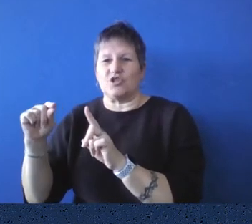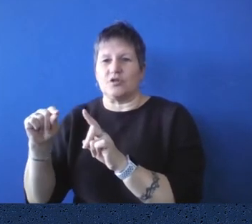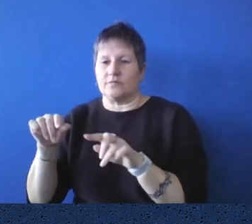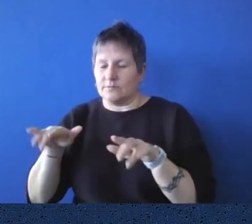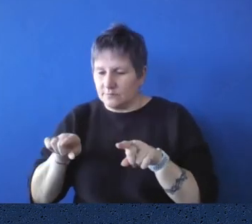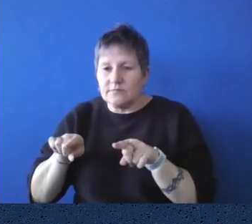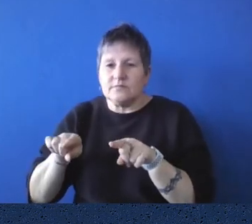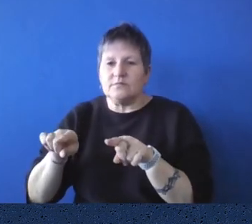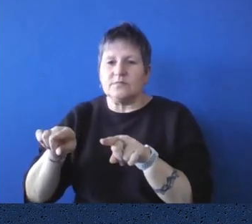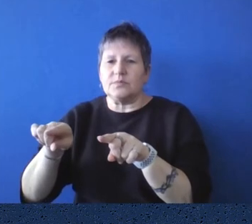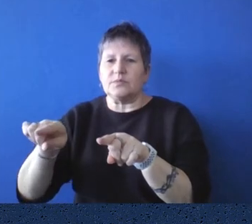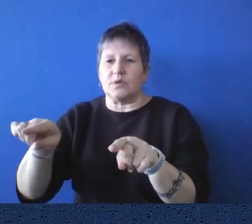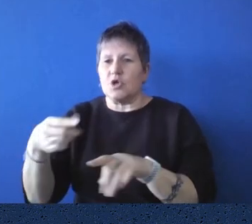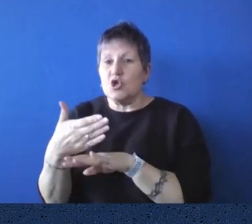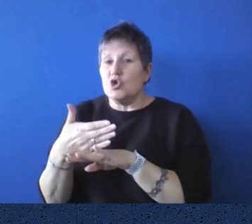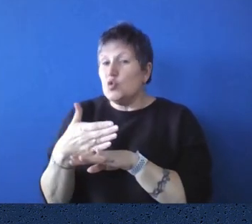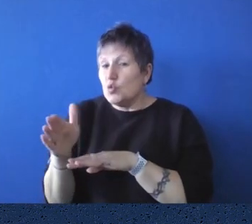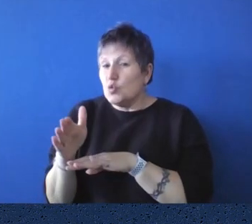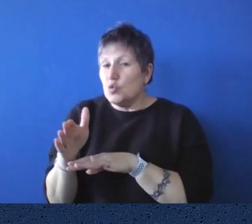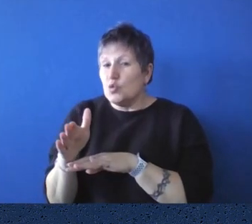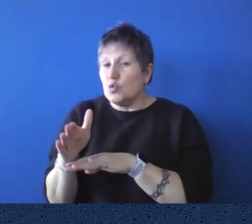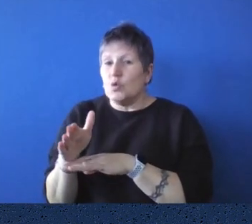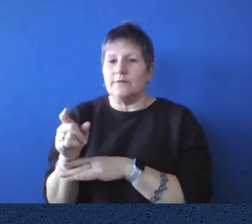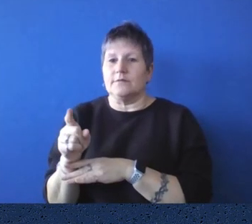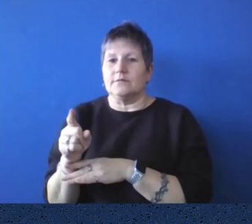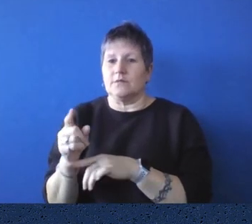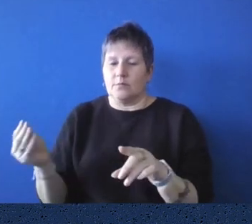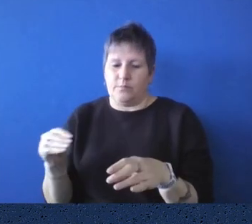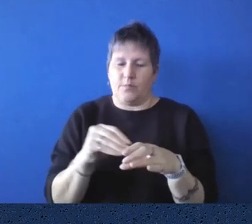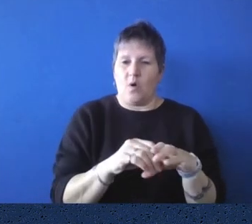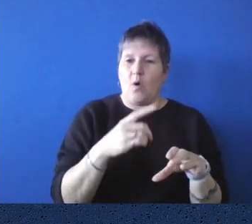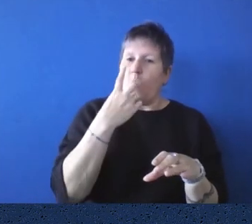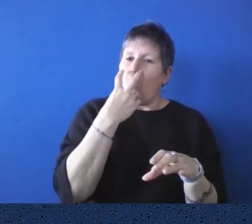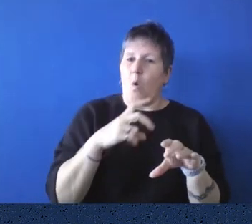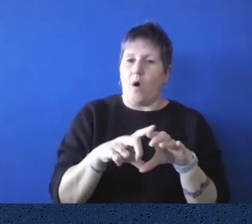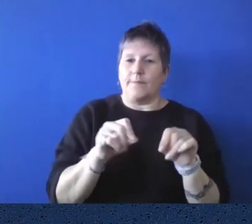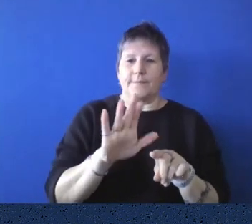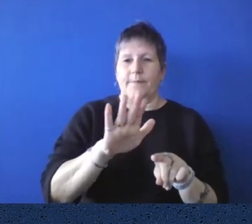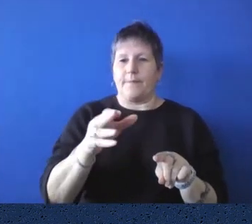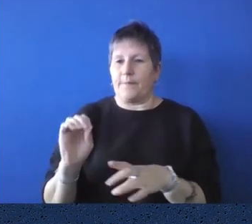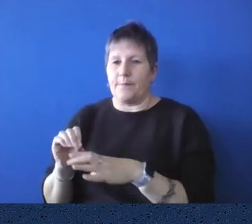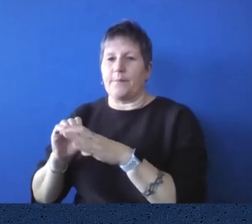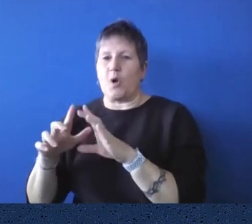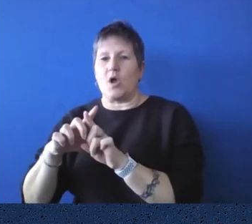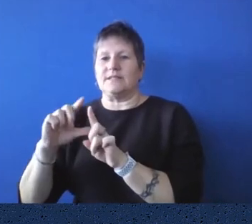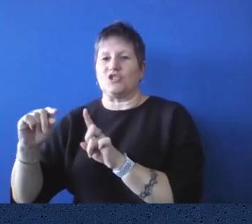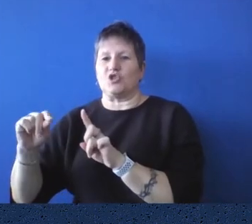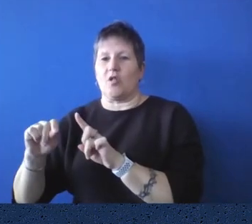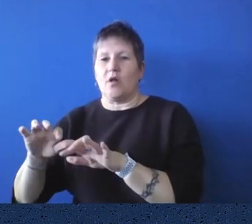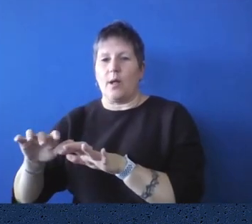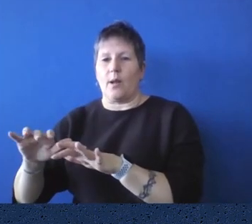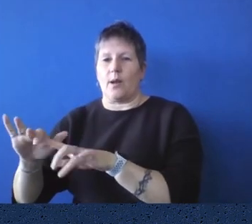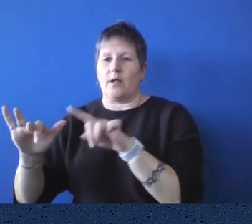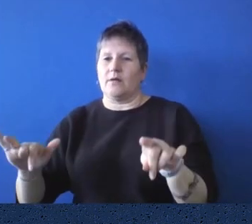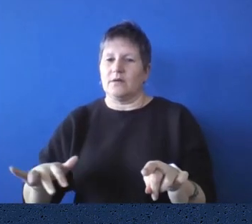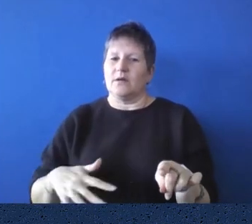that came in at the time would automatically go into the, uh, online catalog and any older material, um,